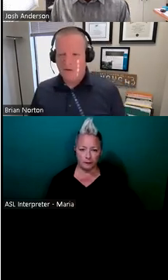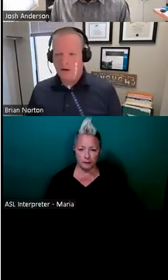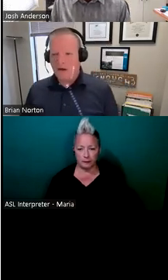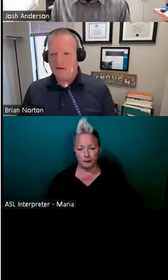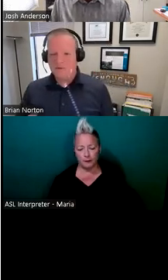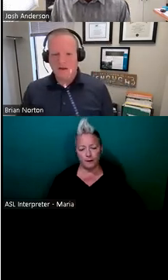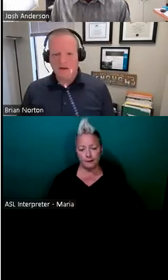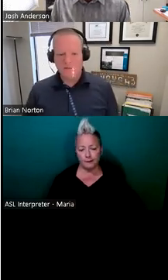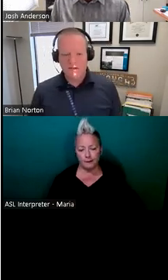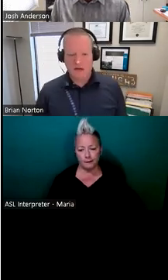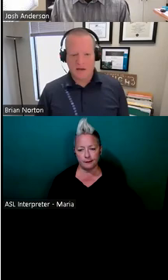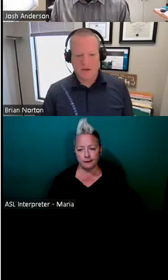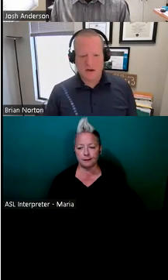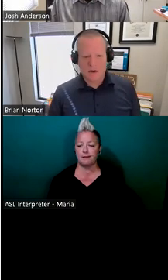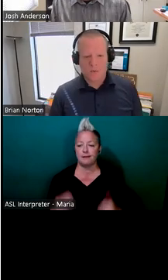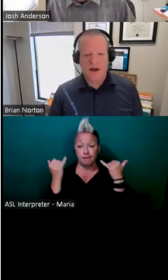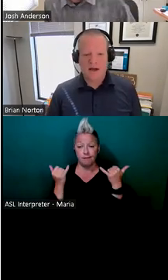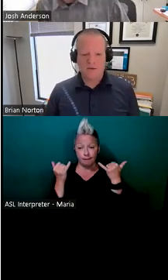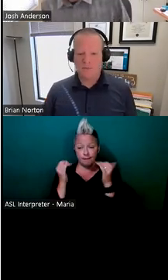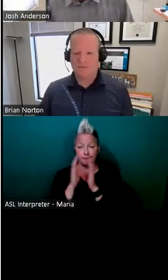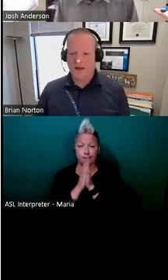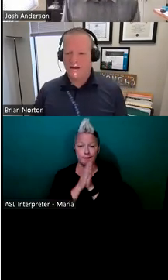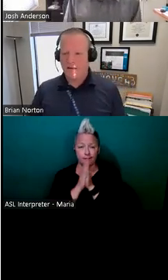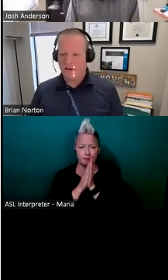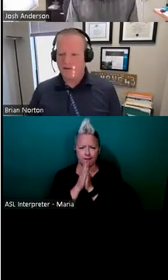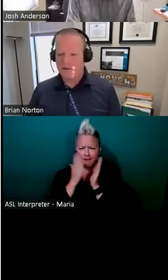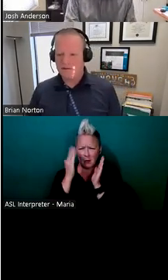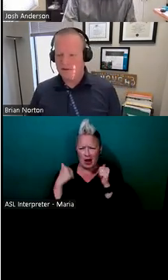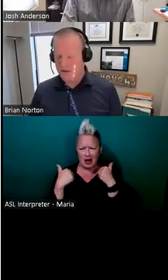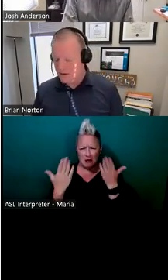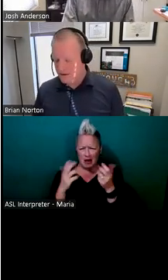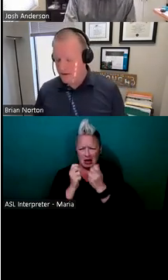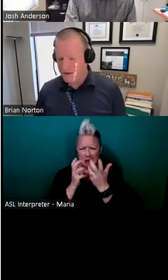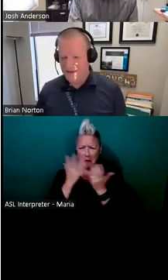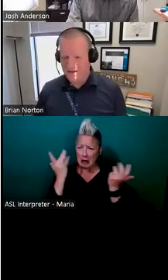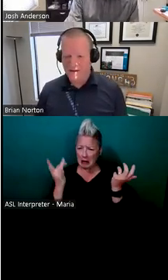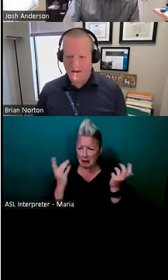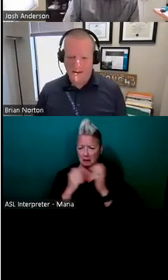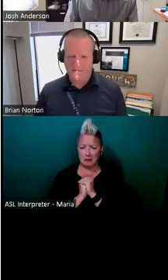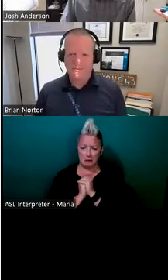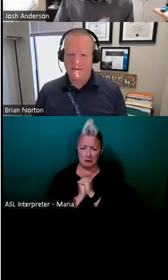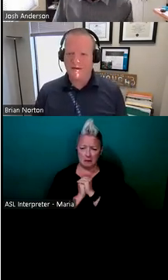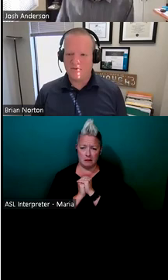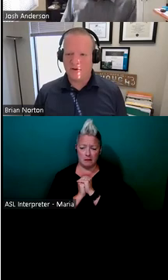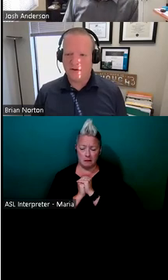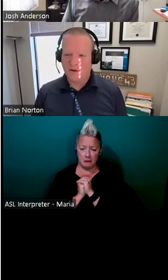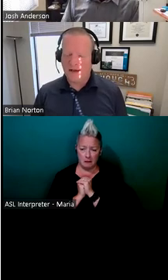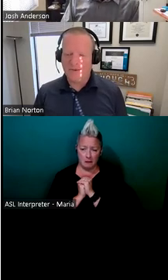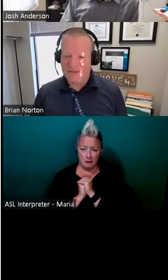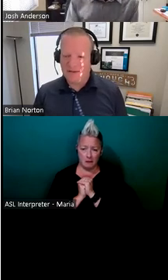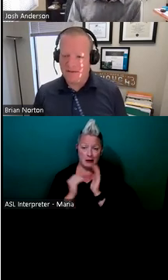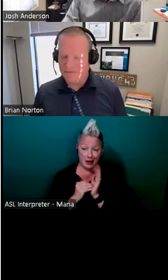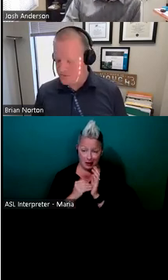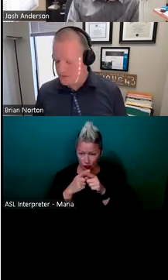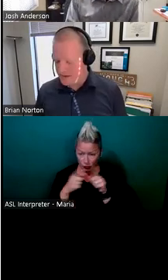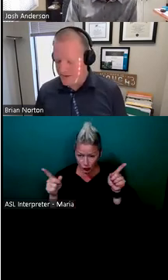So spending a little bit of time talking about why do we provide accommodations? And I think, again, based on who's on our call, I